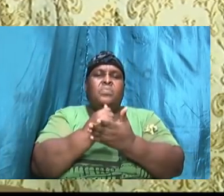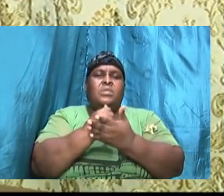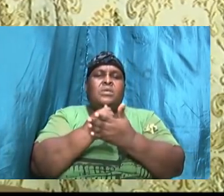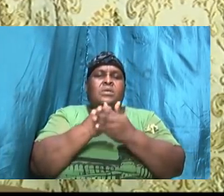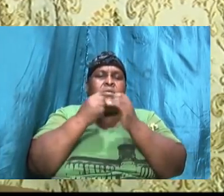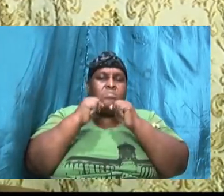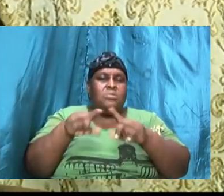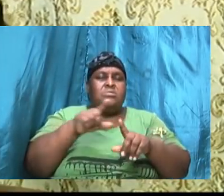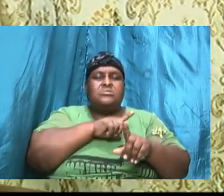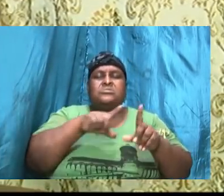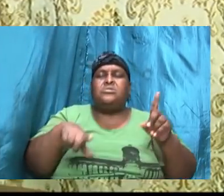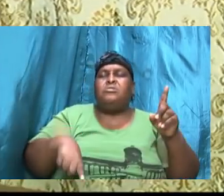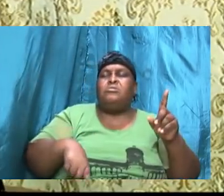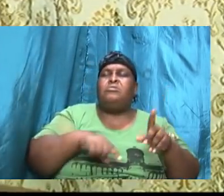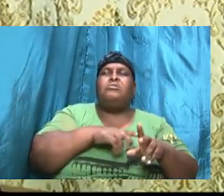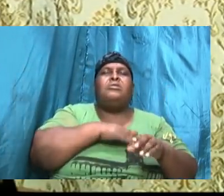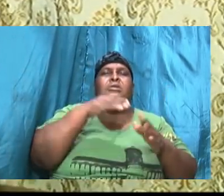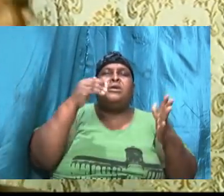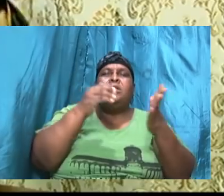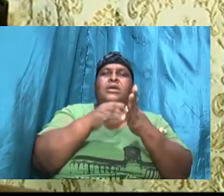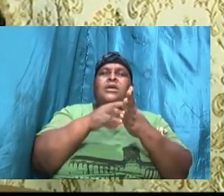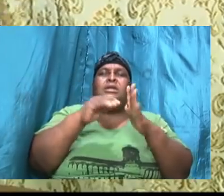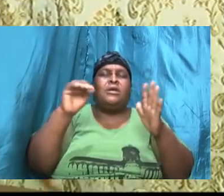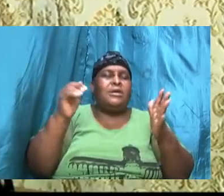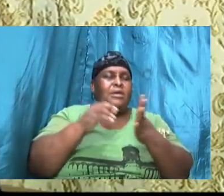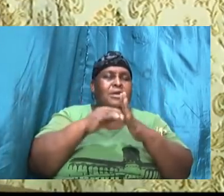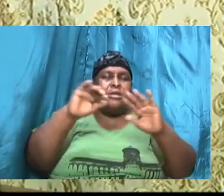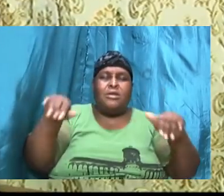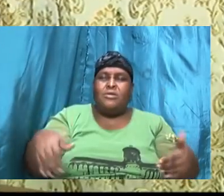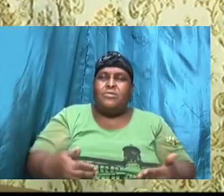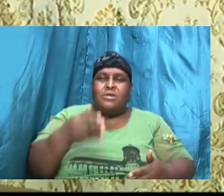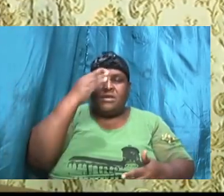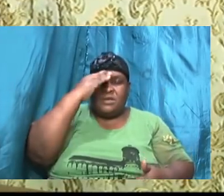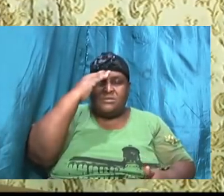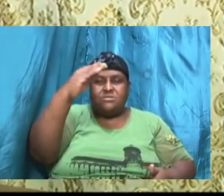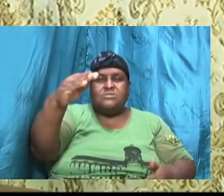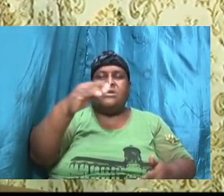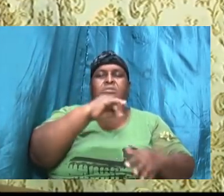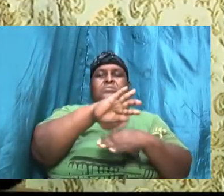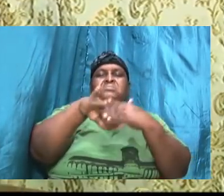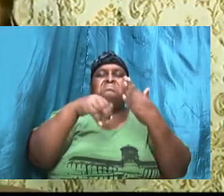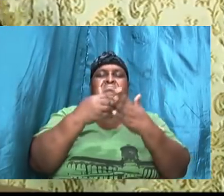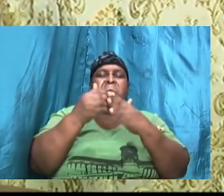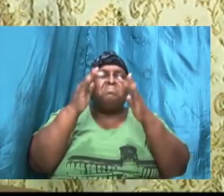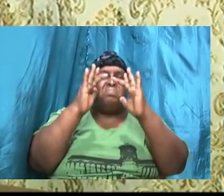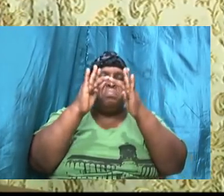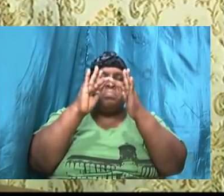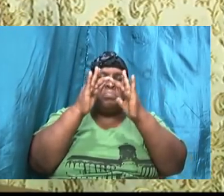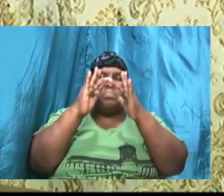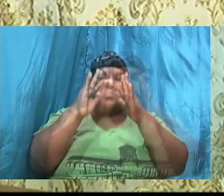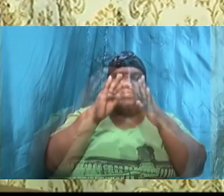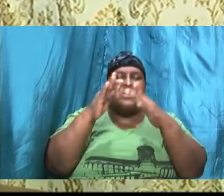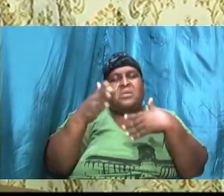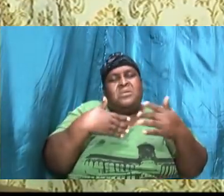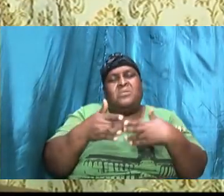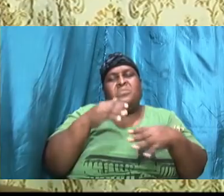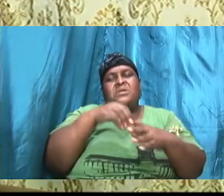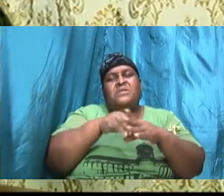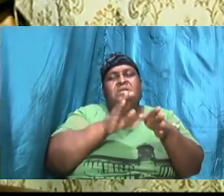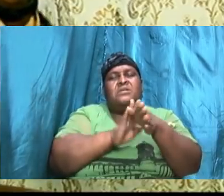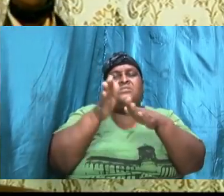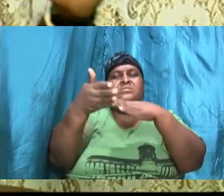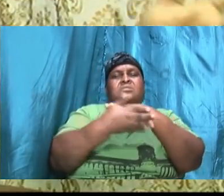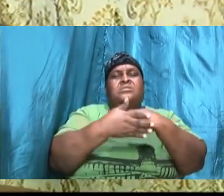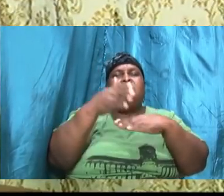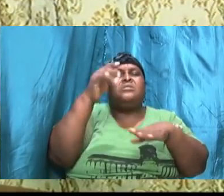Bless the Lord again. Again, you know, I greet you. I salute all who are streaming online, whether you are in Jamaica, whether you